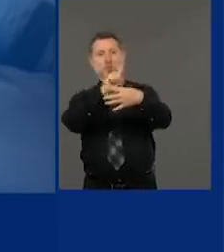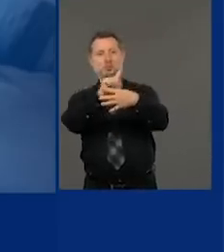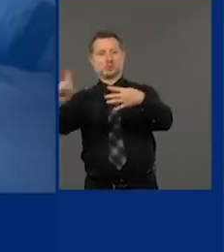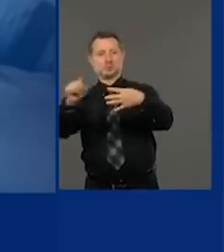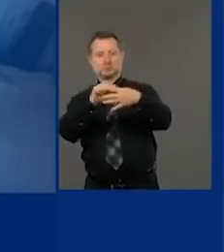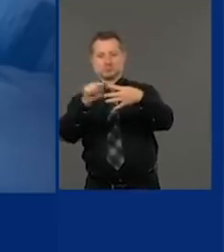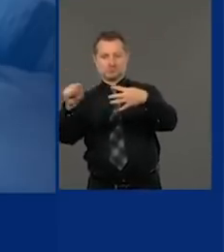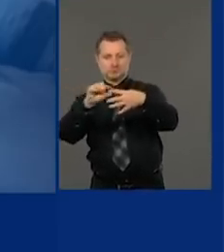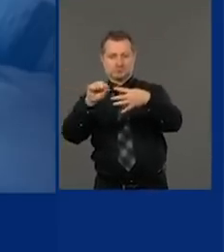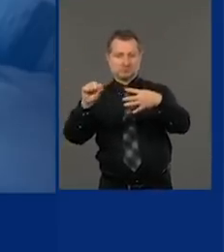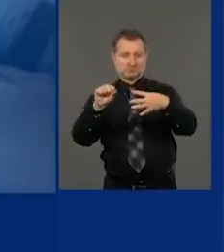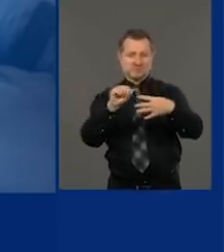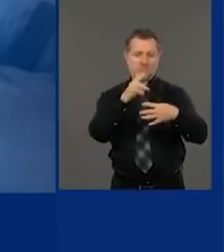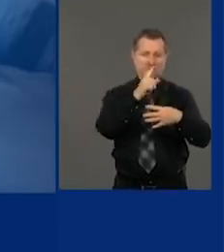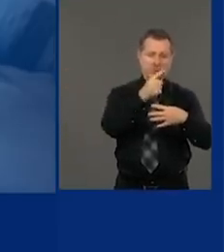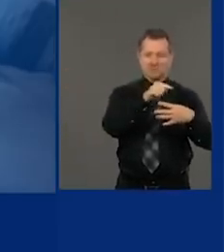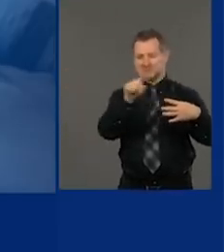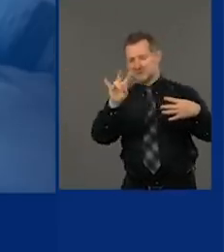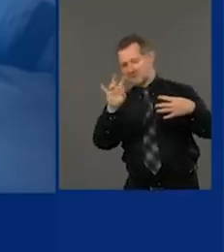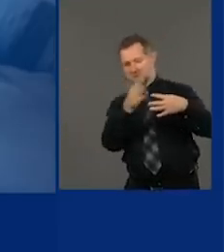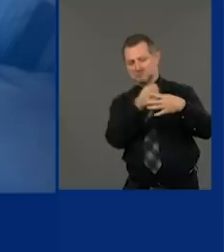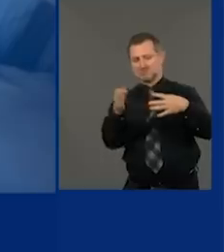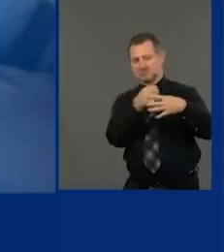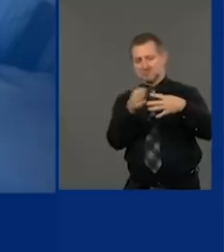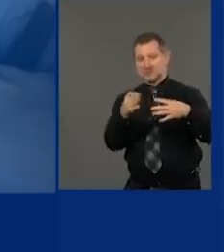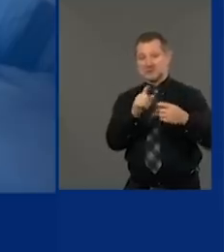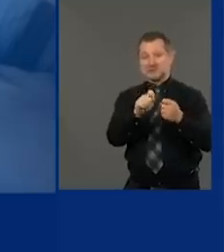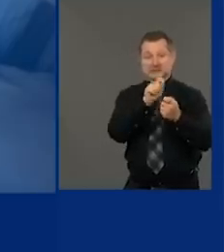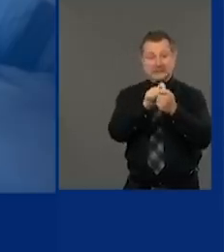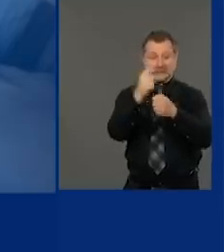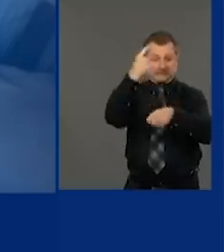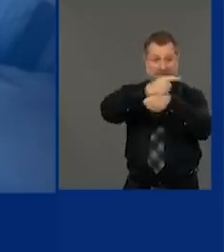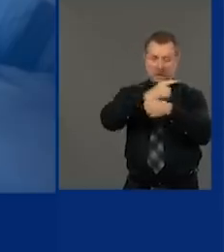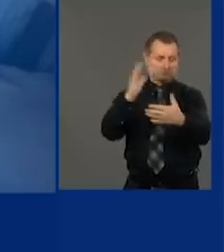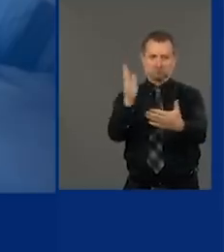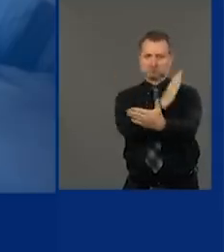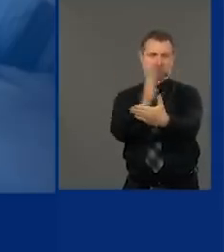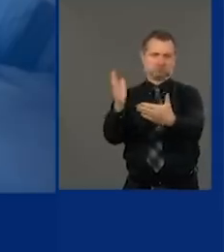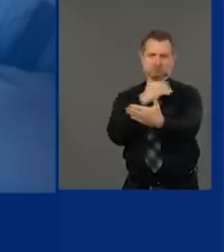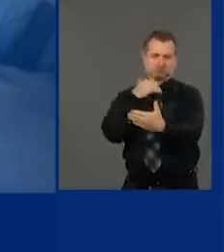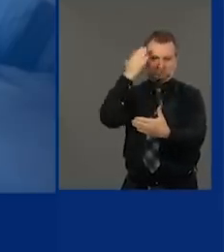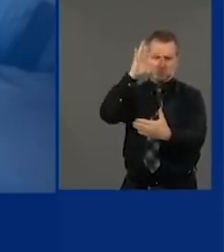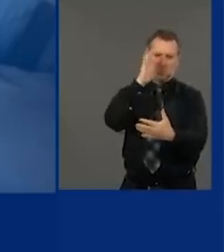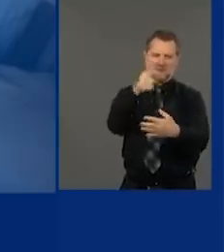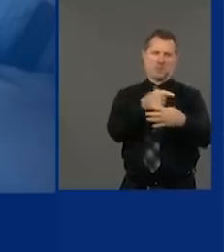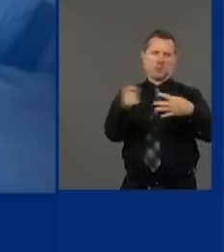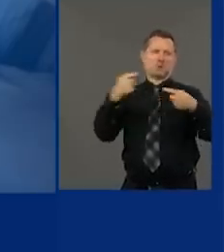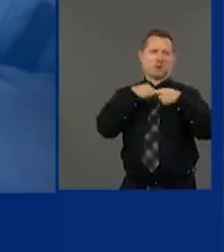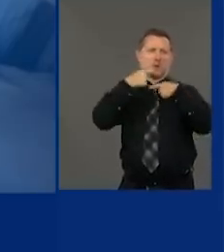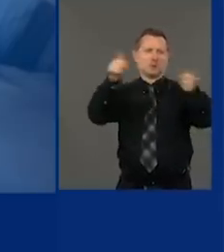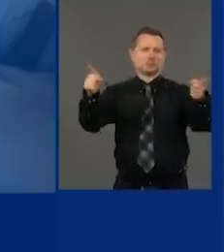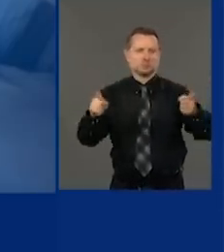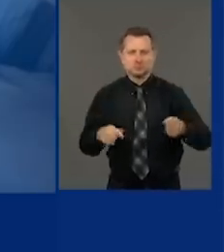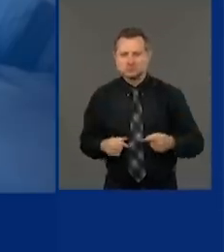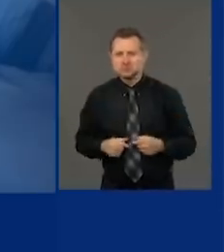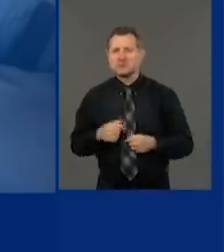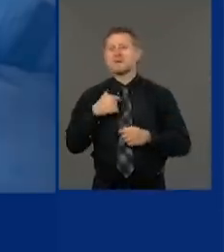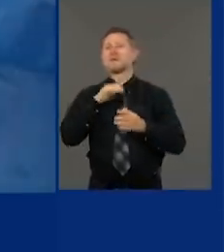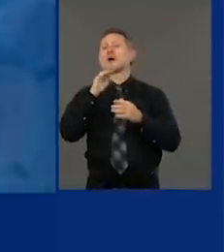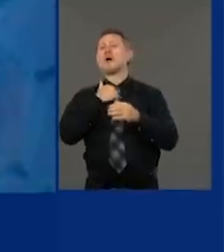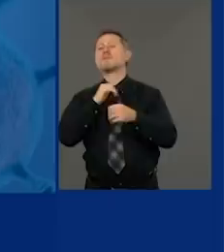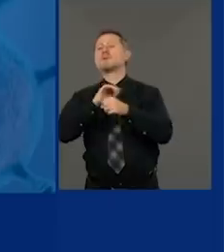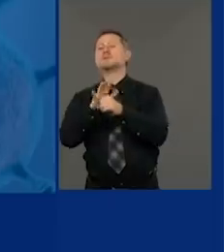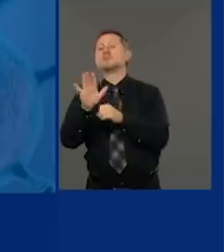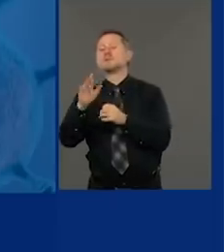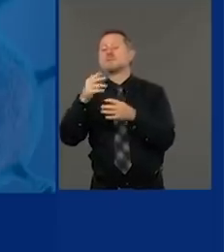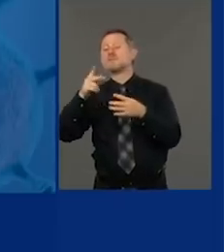1-7, the week because it's a rolling 14-day average, different regions are in different positions on the